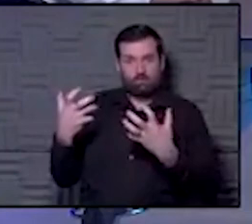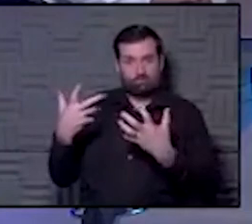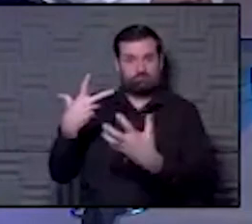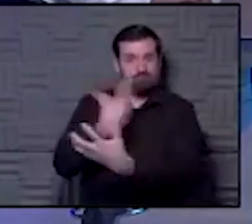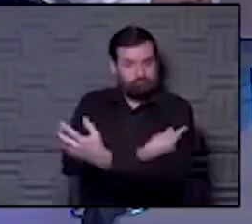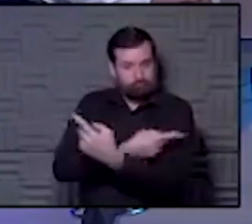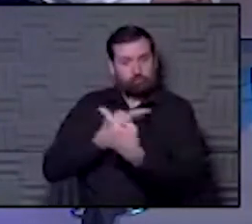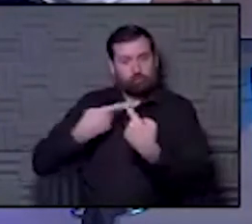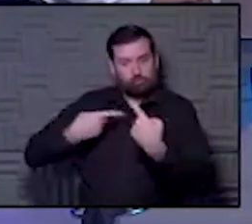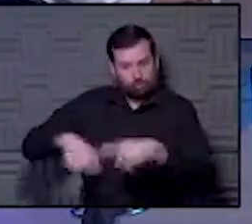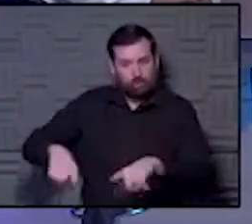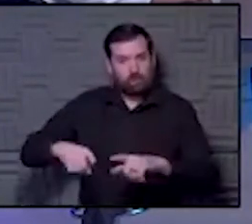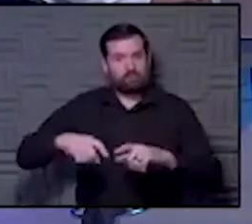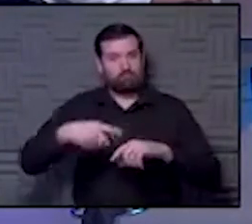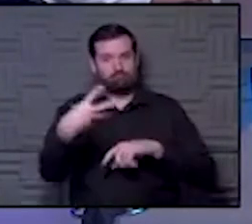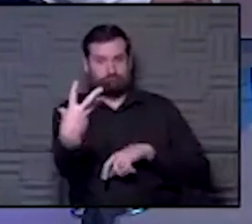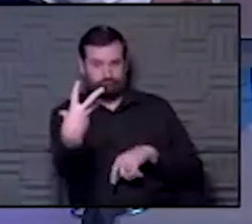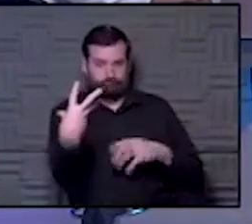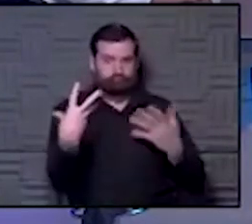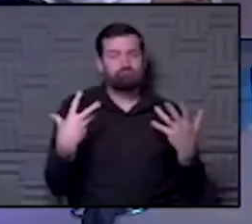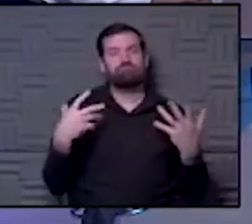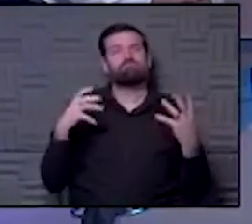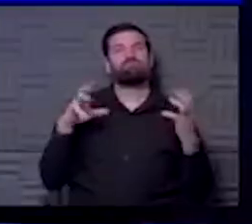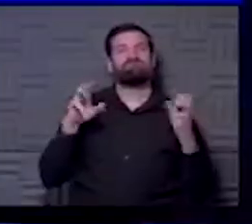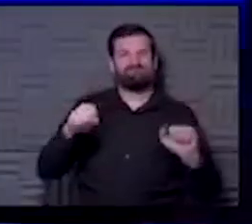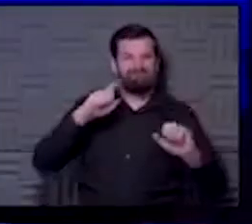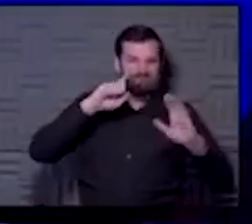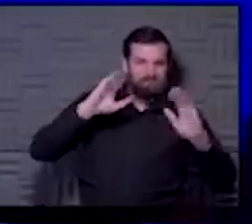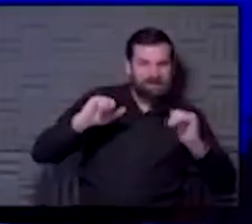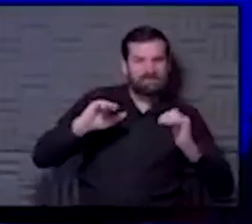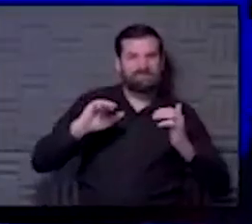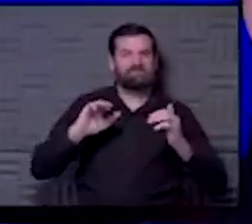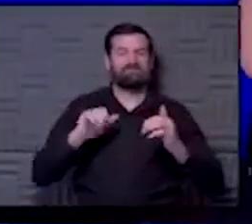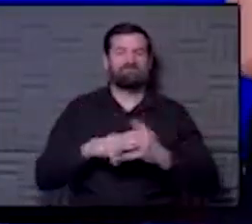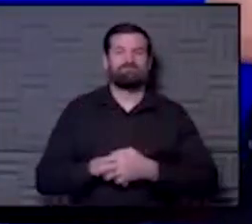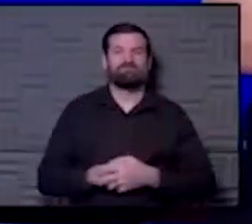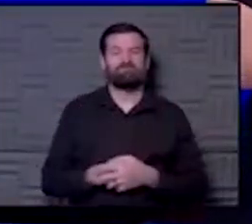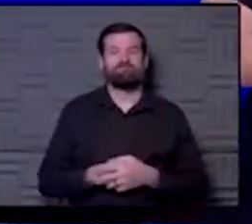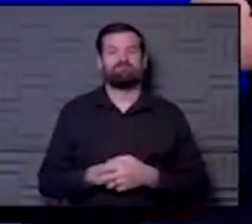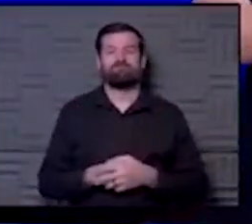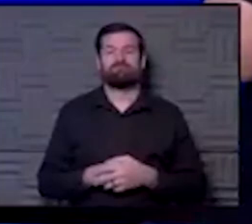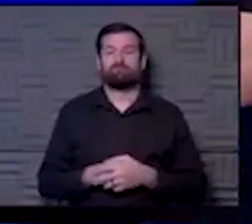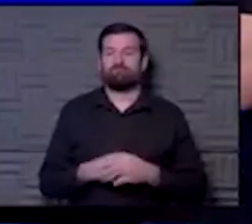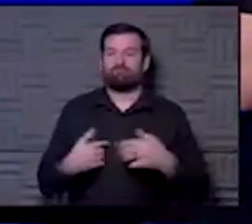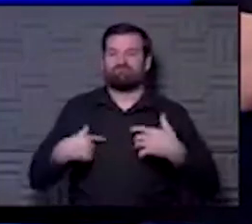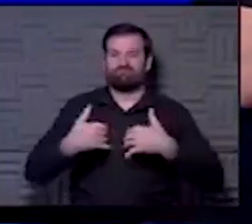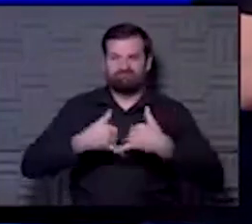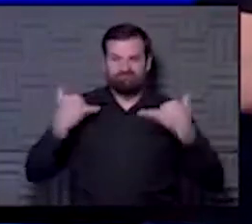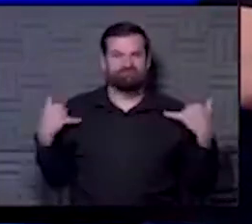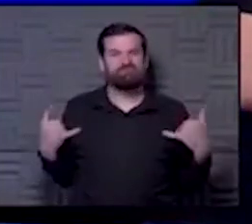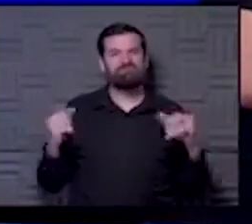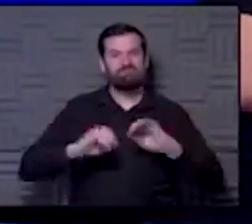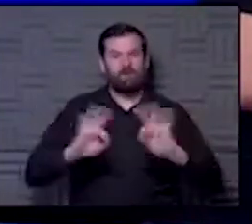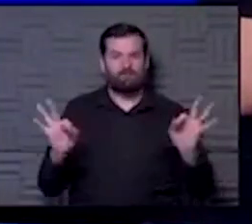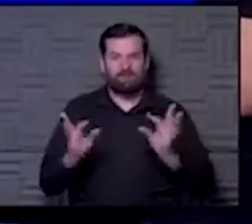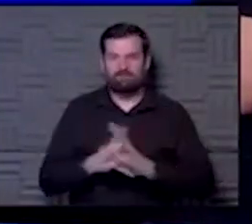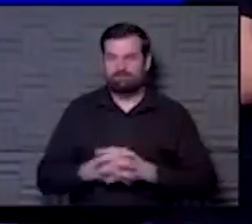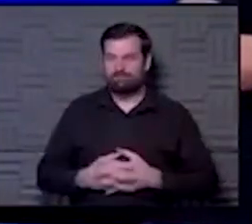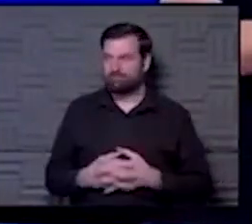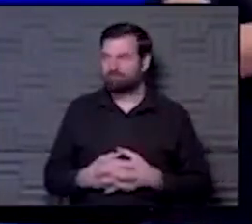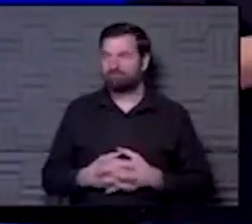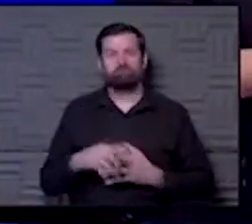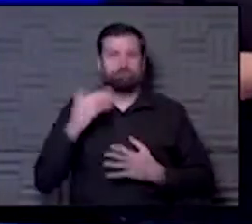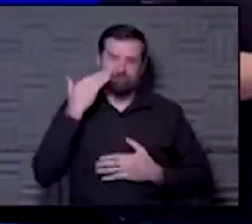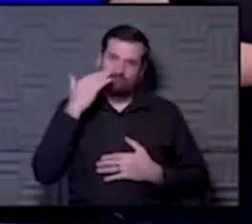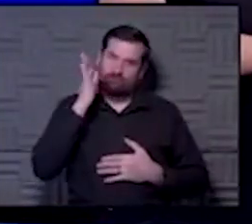literally show you what to expect so that you'll answer your call to arms. So I'm going take my coat off here and get ready. Oh, wait a minute. Here we go. I